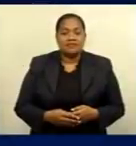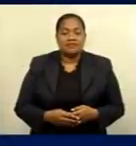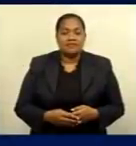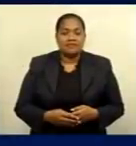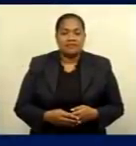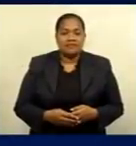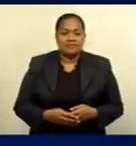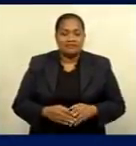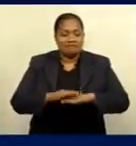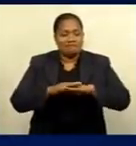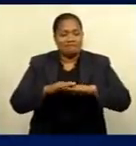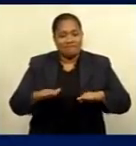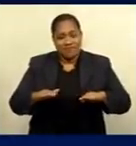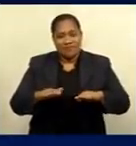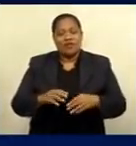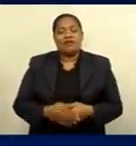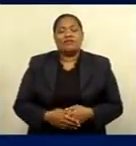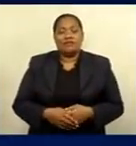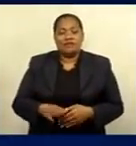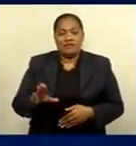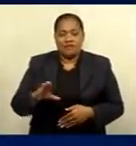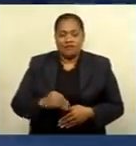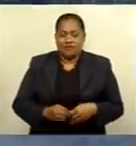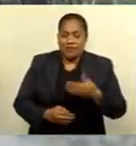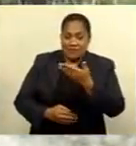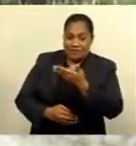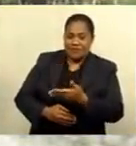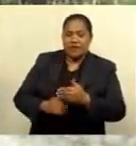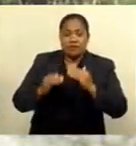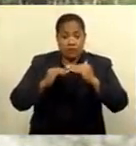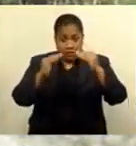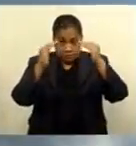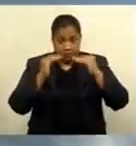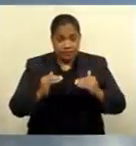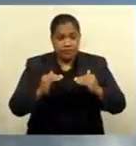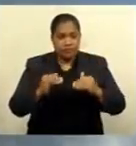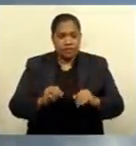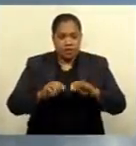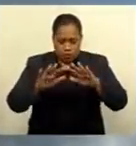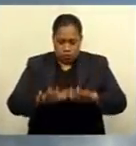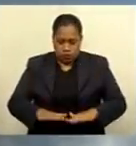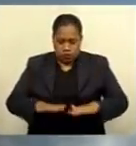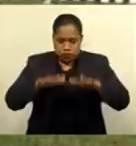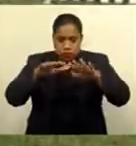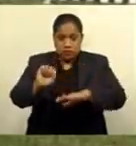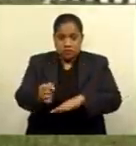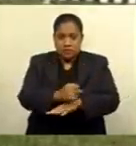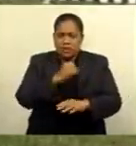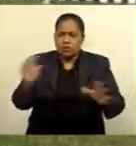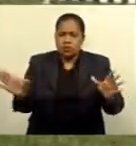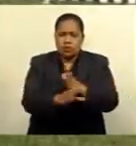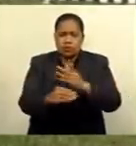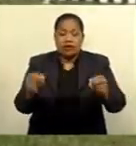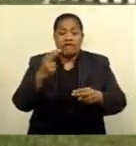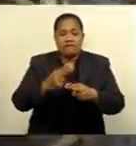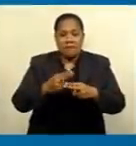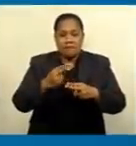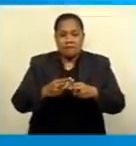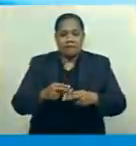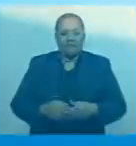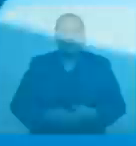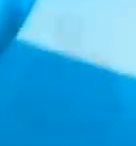And that is the latest from my end. But coming up after the break, rising sea levels destroy farms. Stay with us.